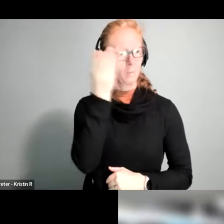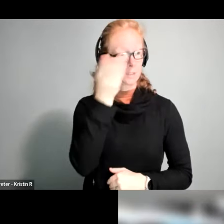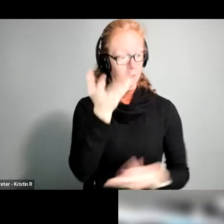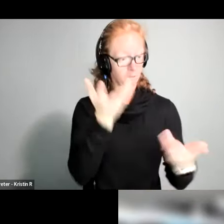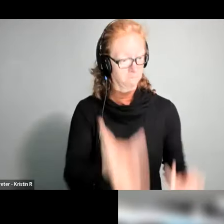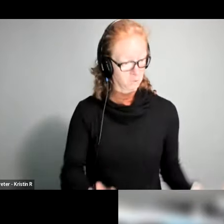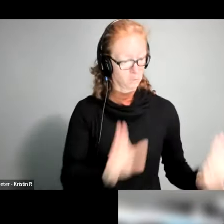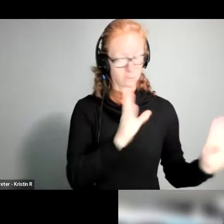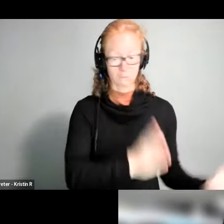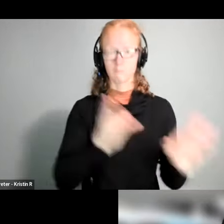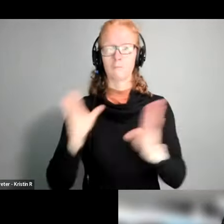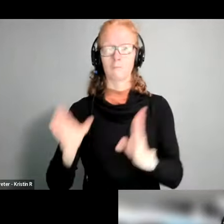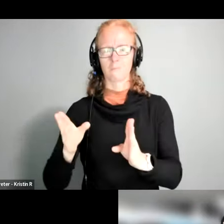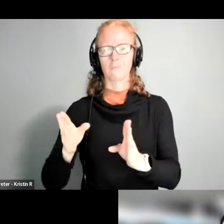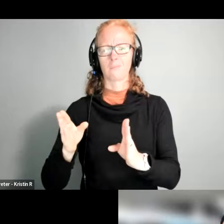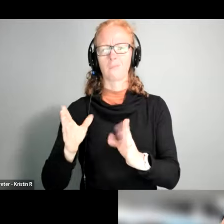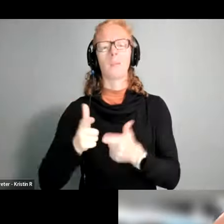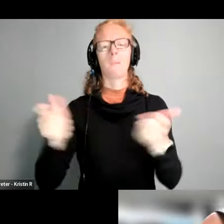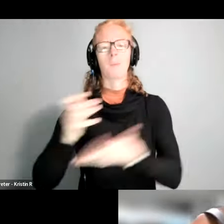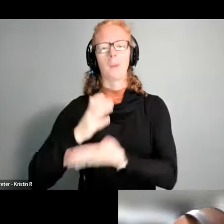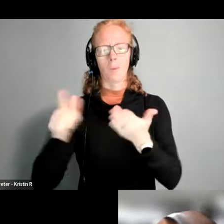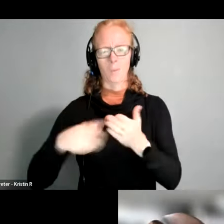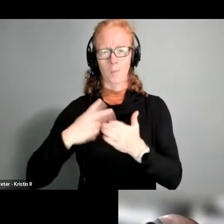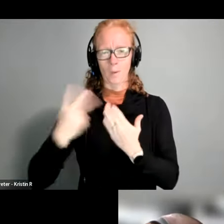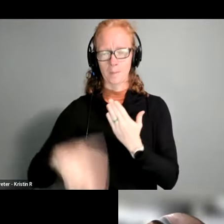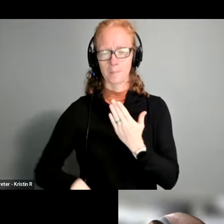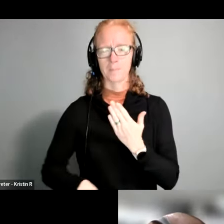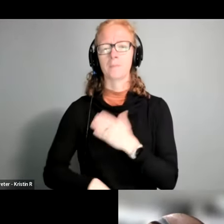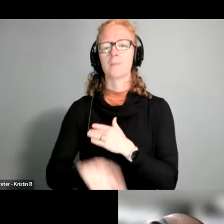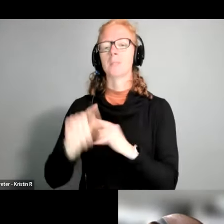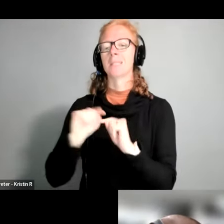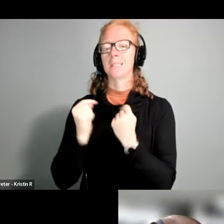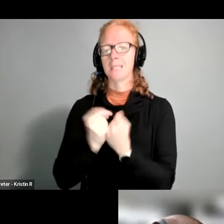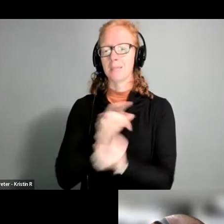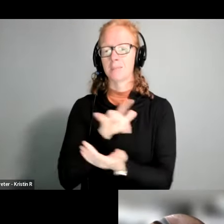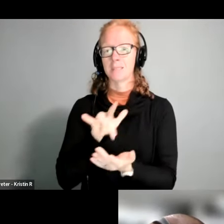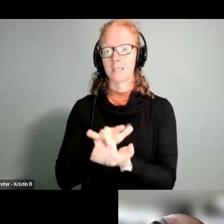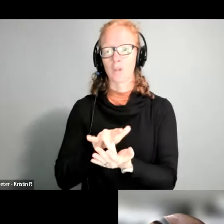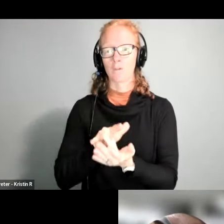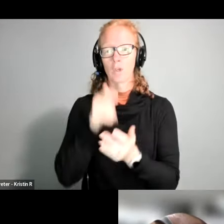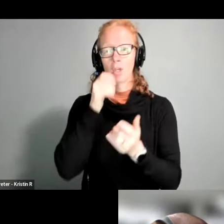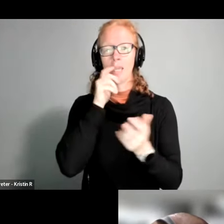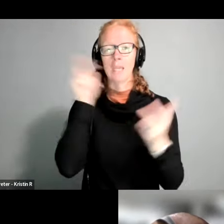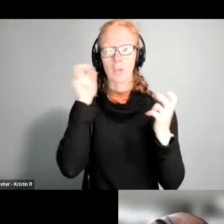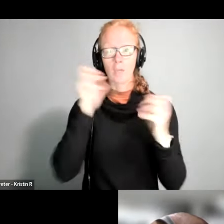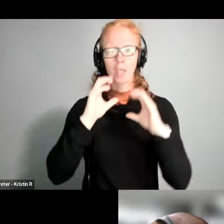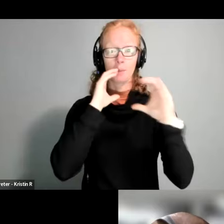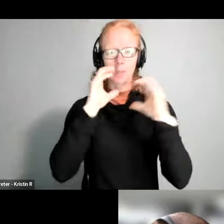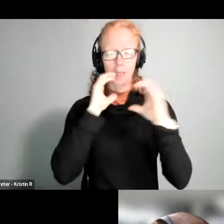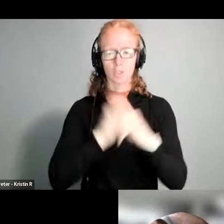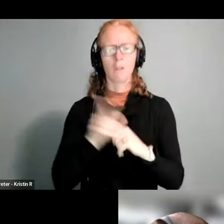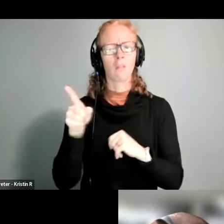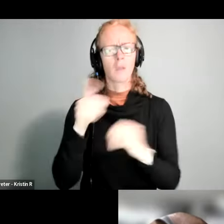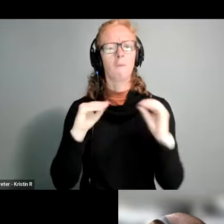main part of our program first we will hear from the team from the center for hearing and communication who will provide